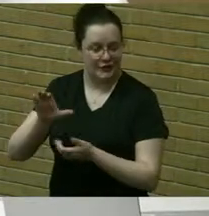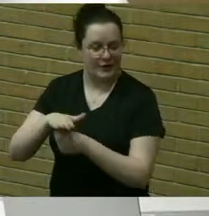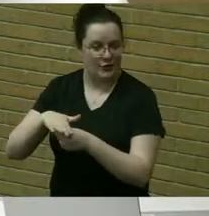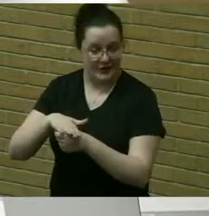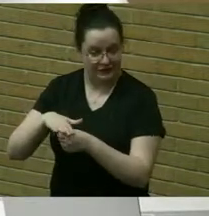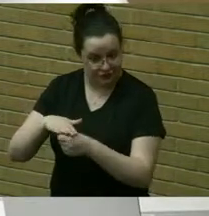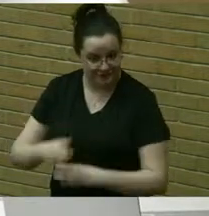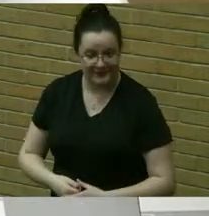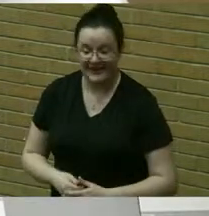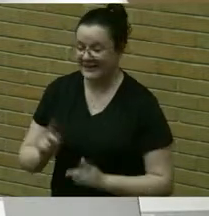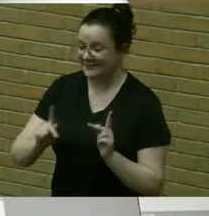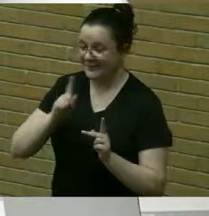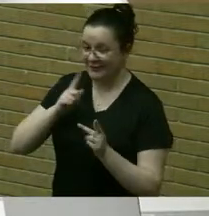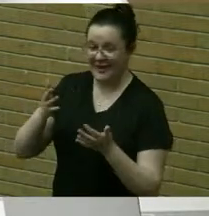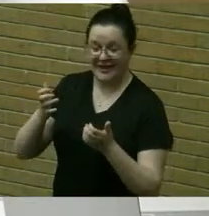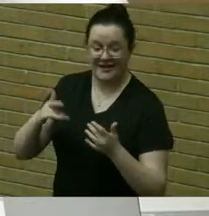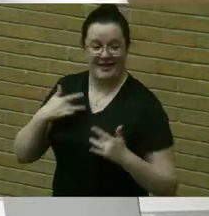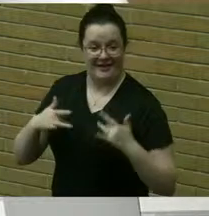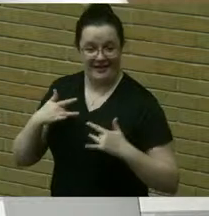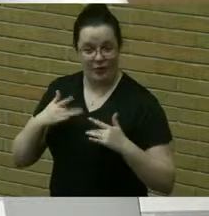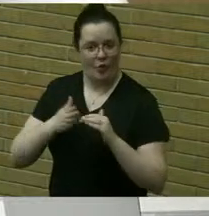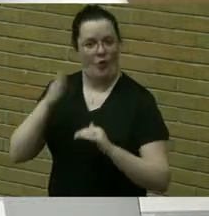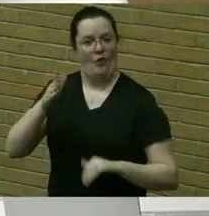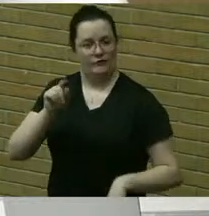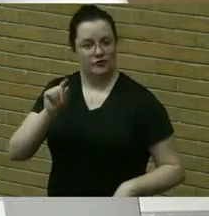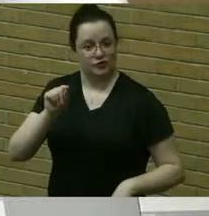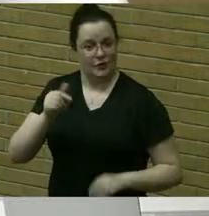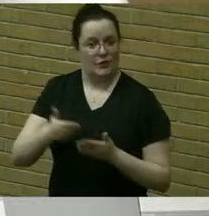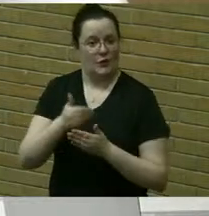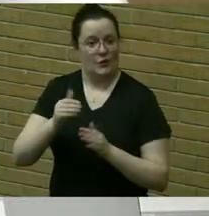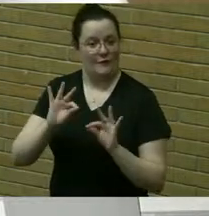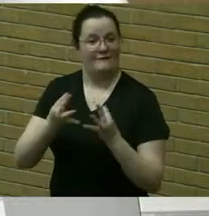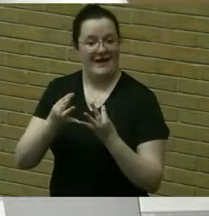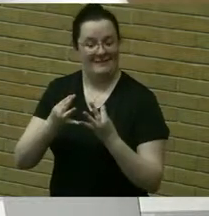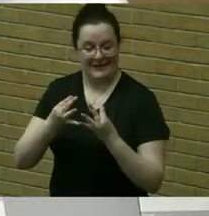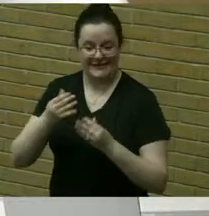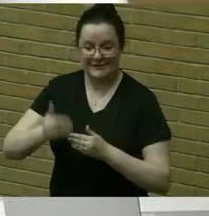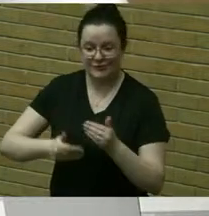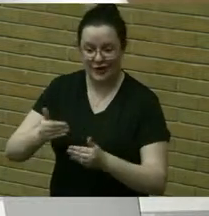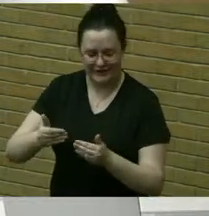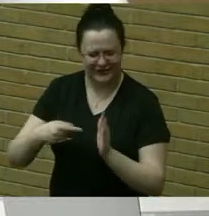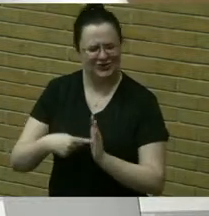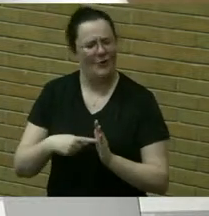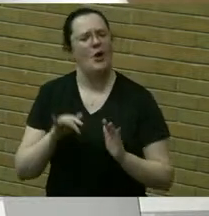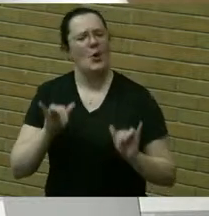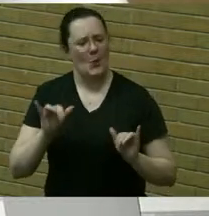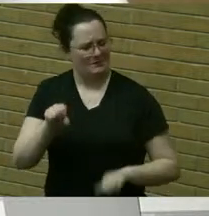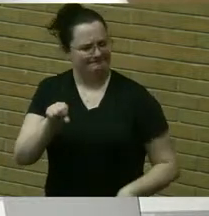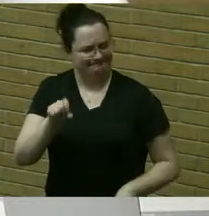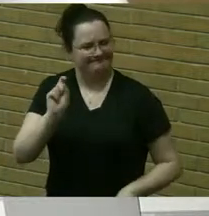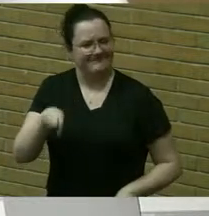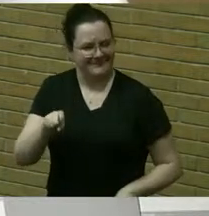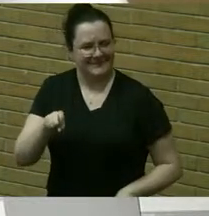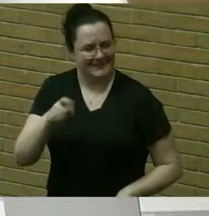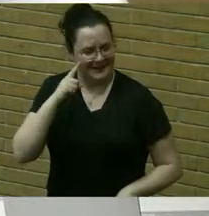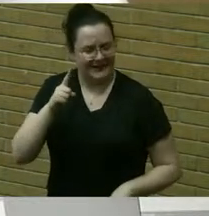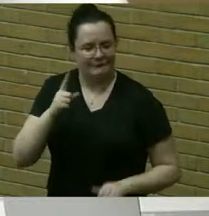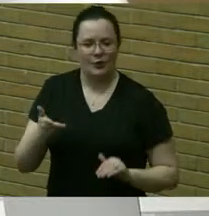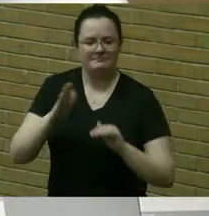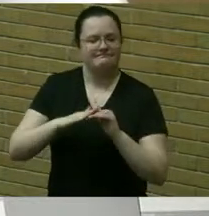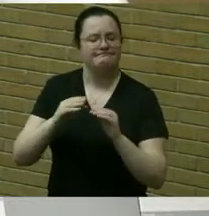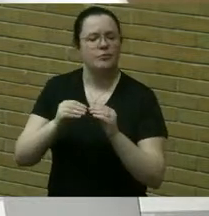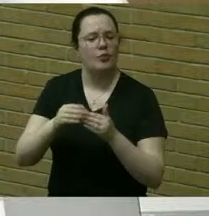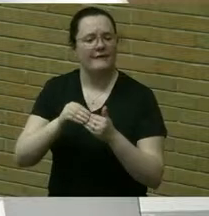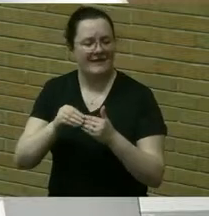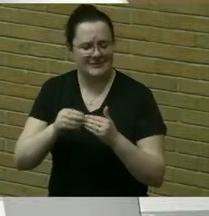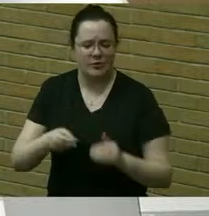in high demand over 20 new families were processing indicating that there is a need for increased flexible high quality